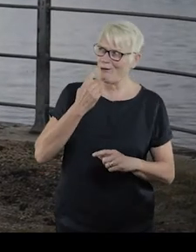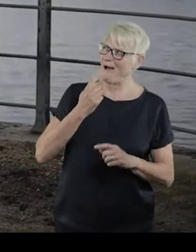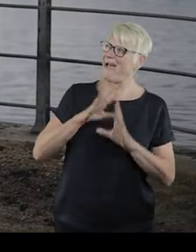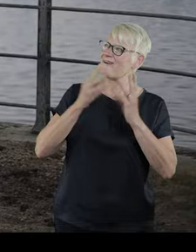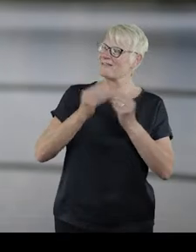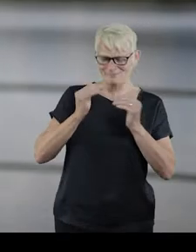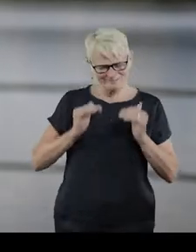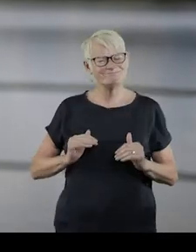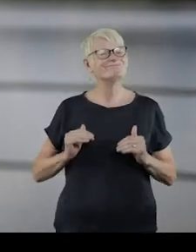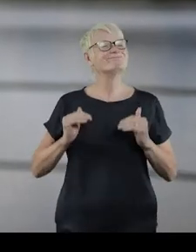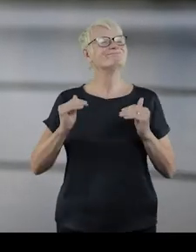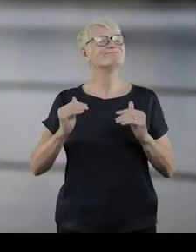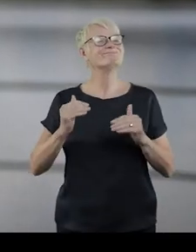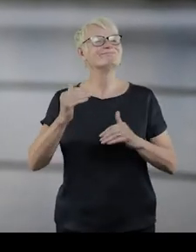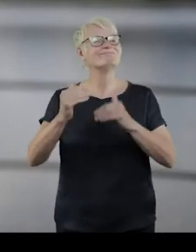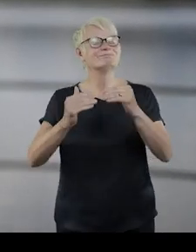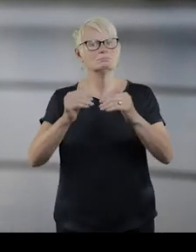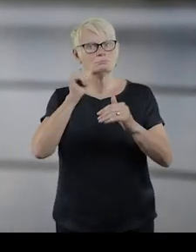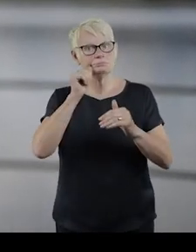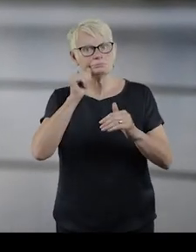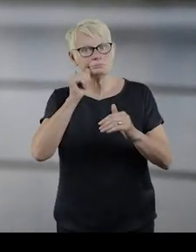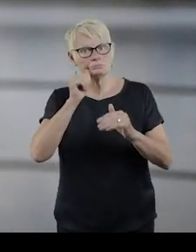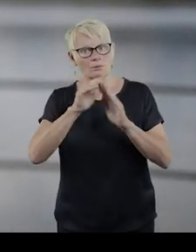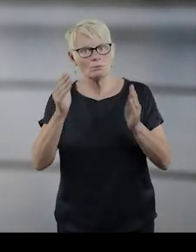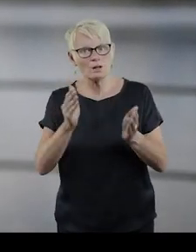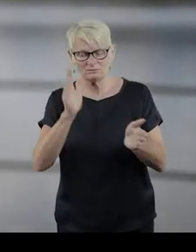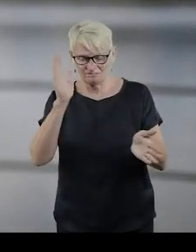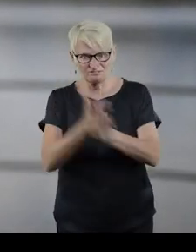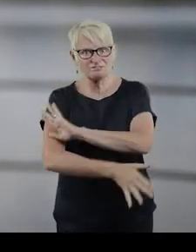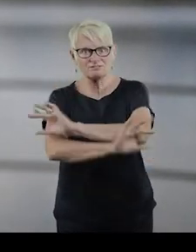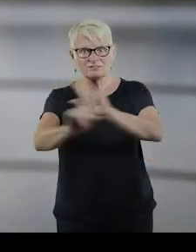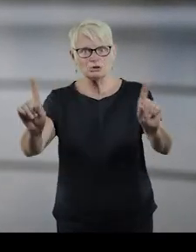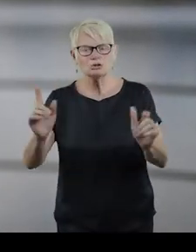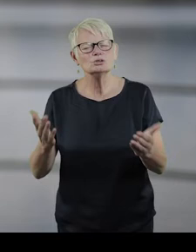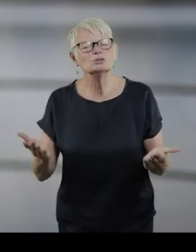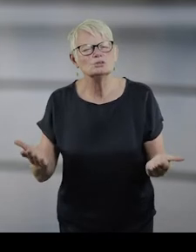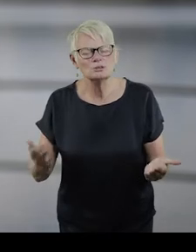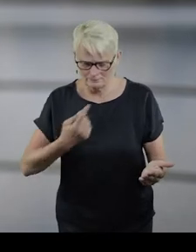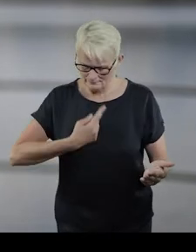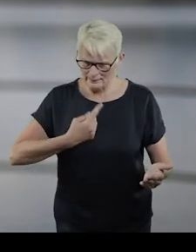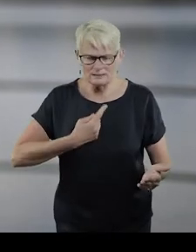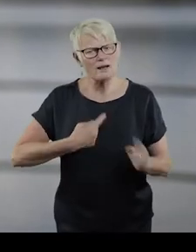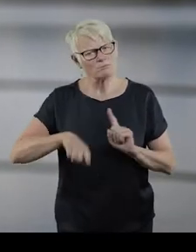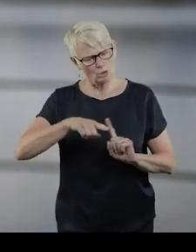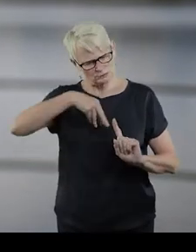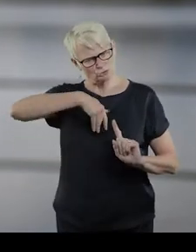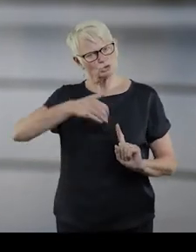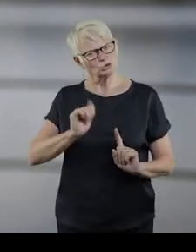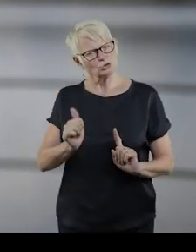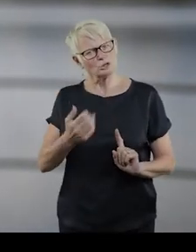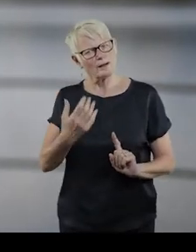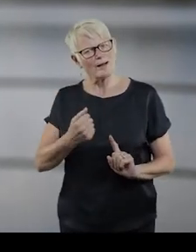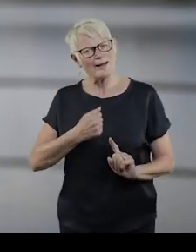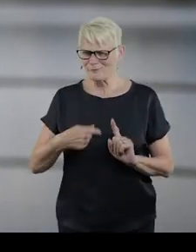rise. The world is going to hell in a handcart. I am an eternal optimist.